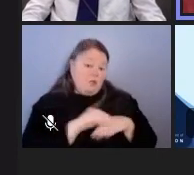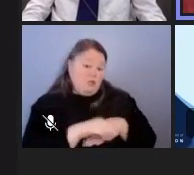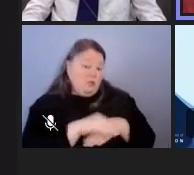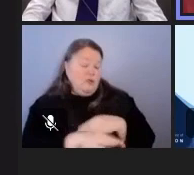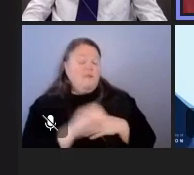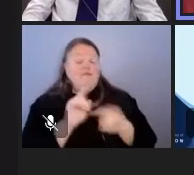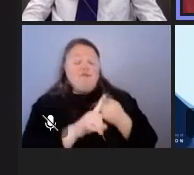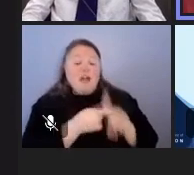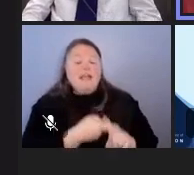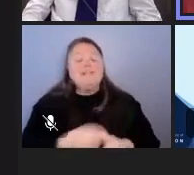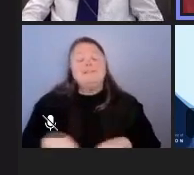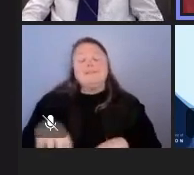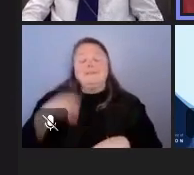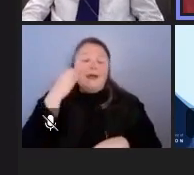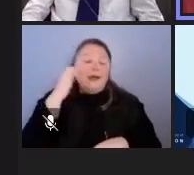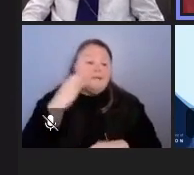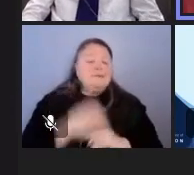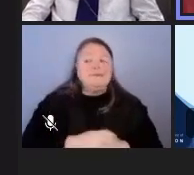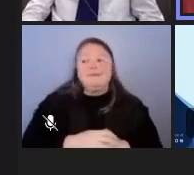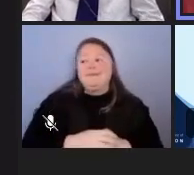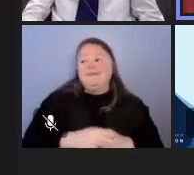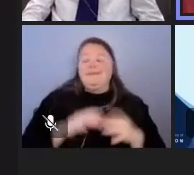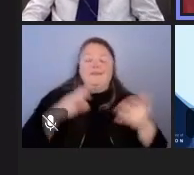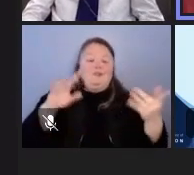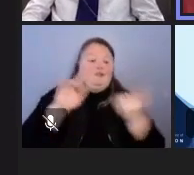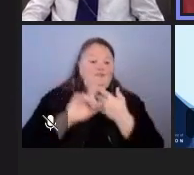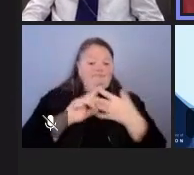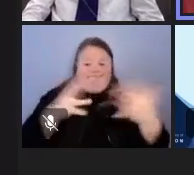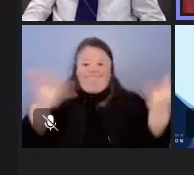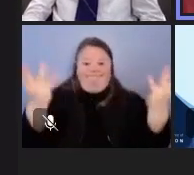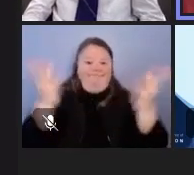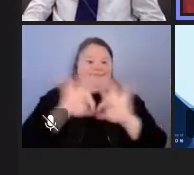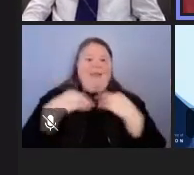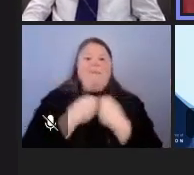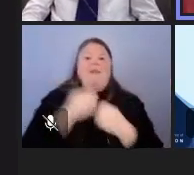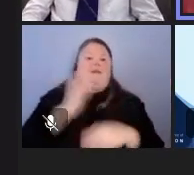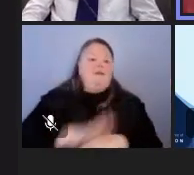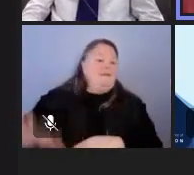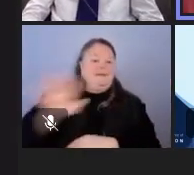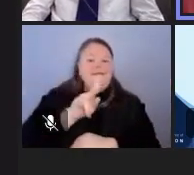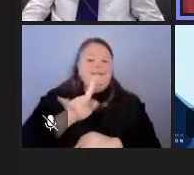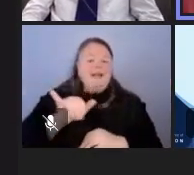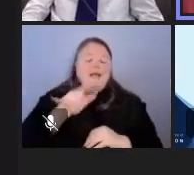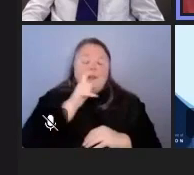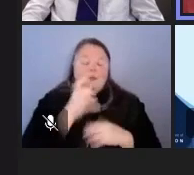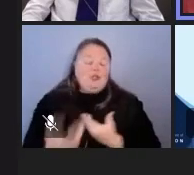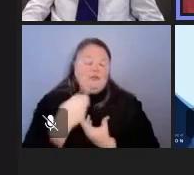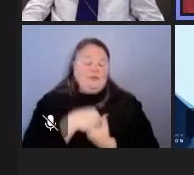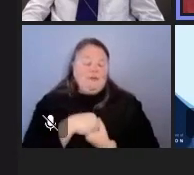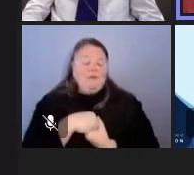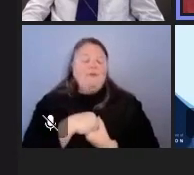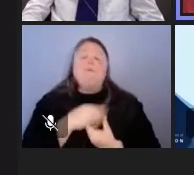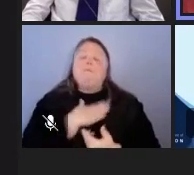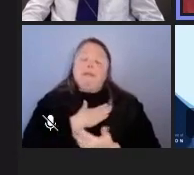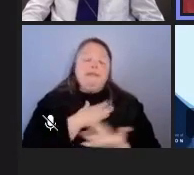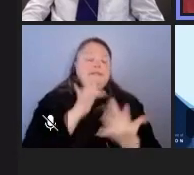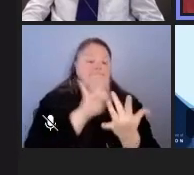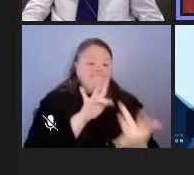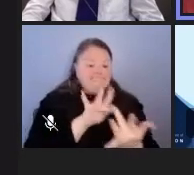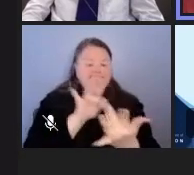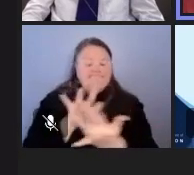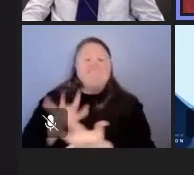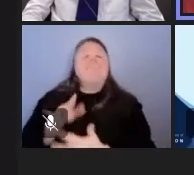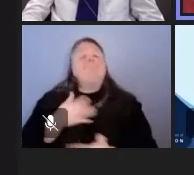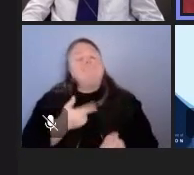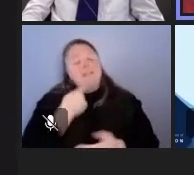cousins or relatives and other parts of the state that you think would be an amazing addition to this advisory council just reach out to them and ask